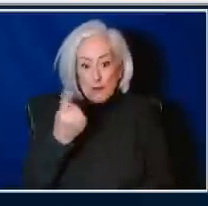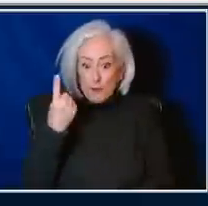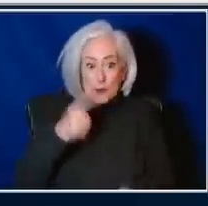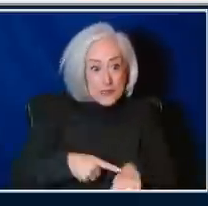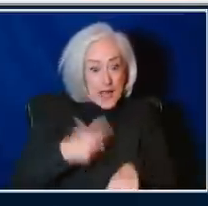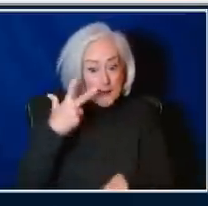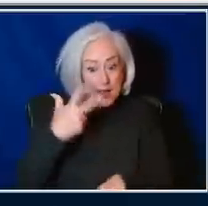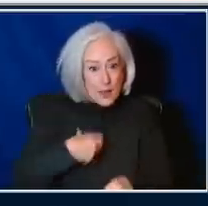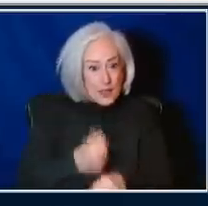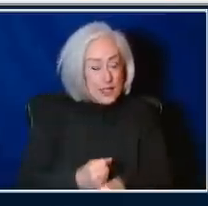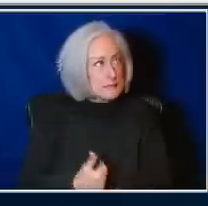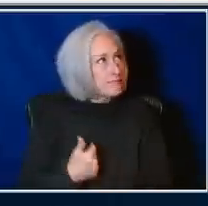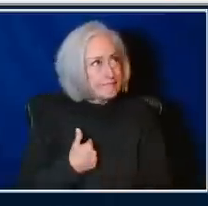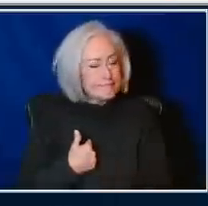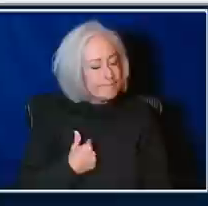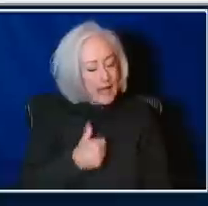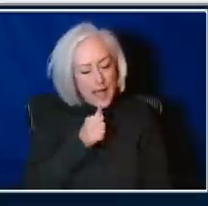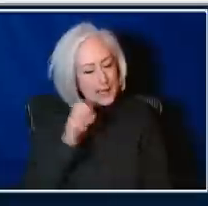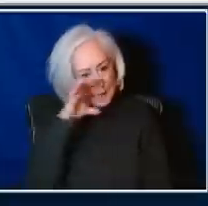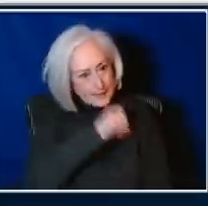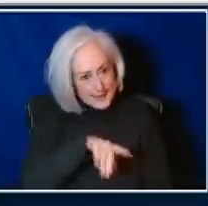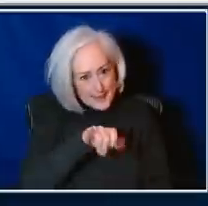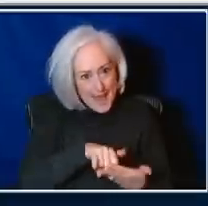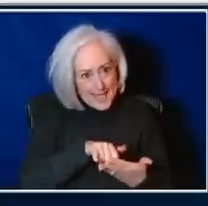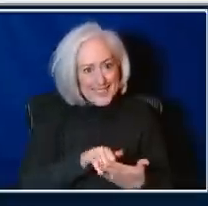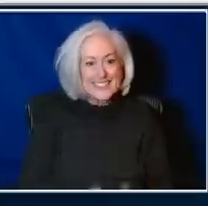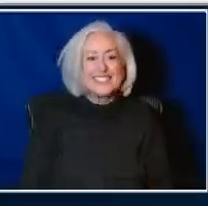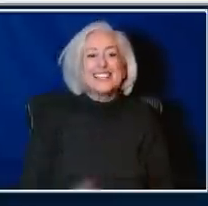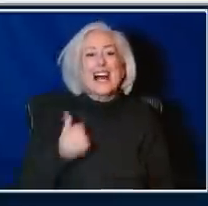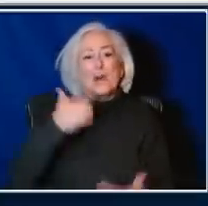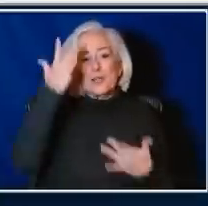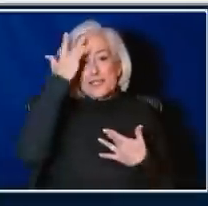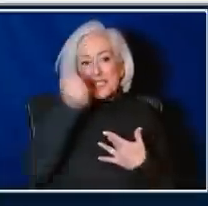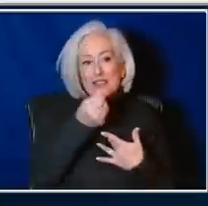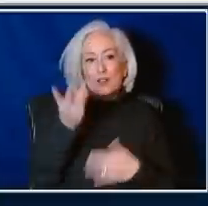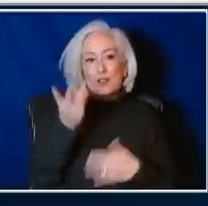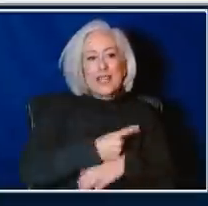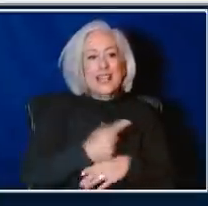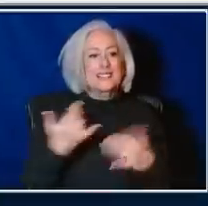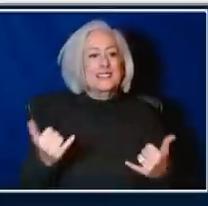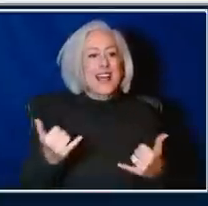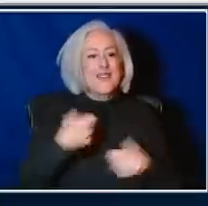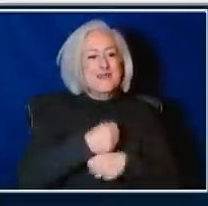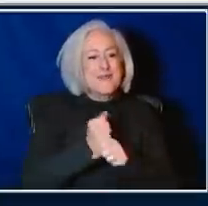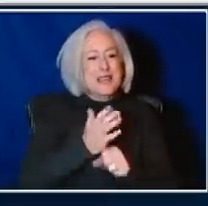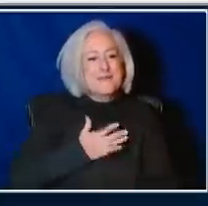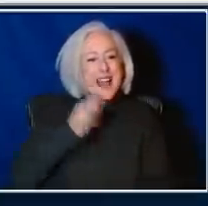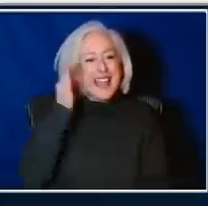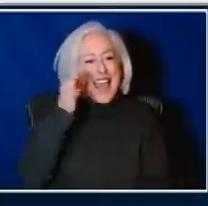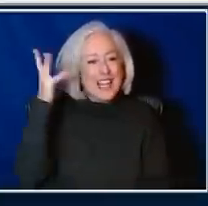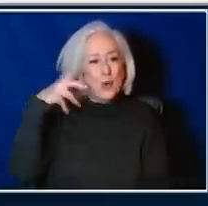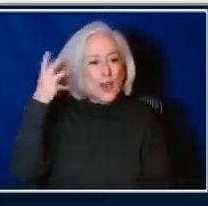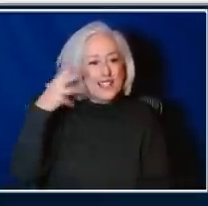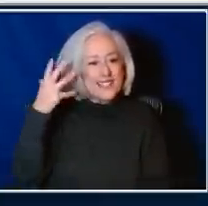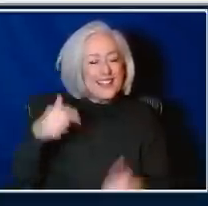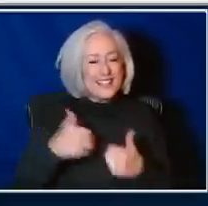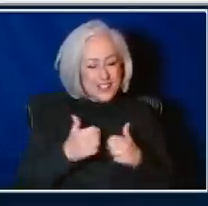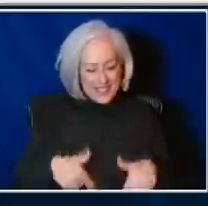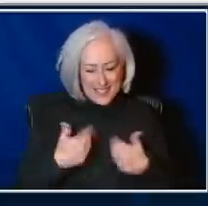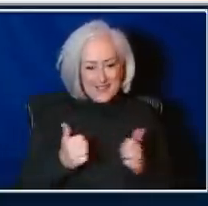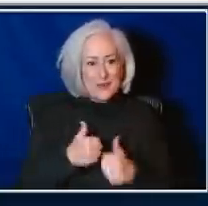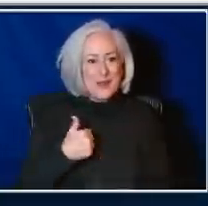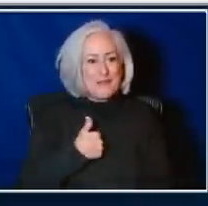miss having colds. And I was there for a couple days, but now I'm just driving my cat crazy, because she's the only one here at the house with me. My wife,